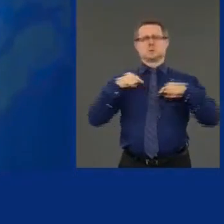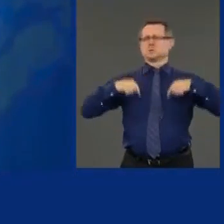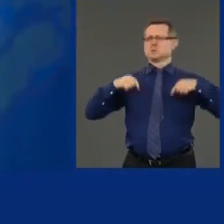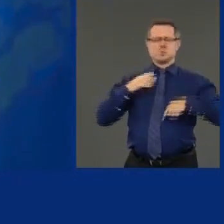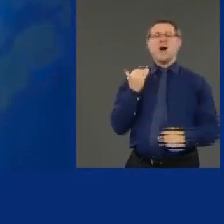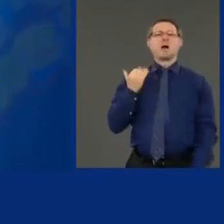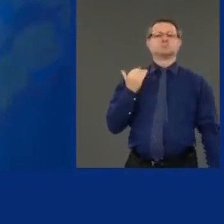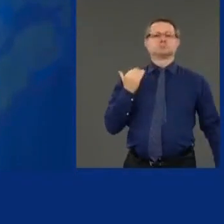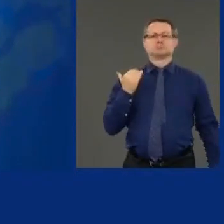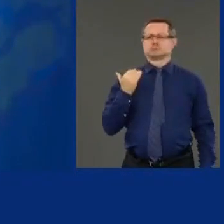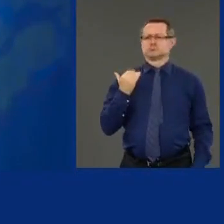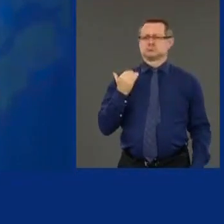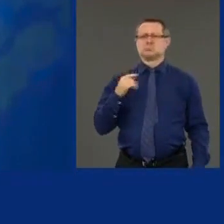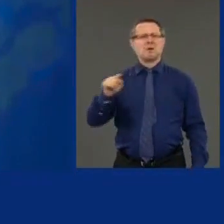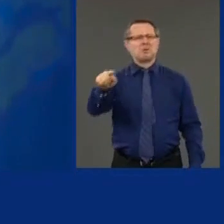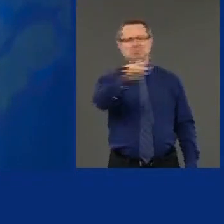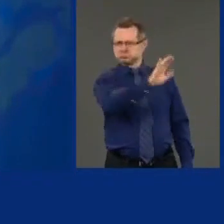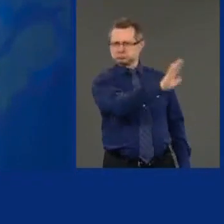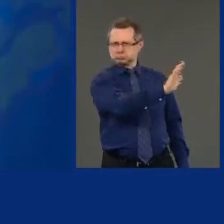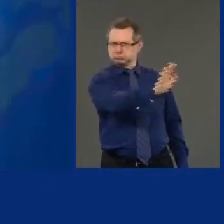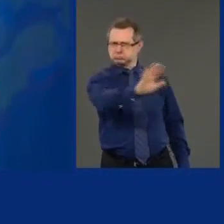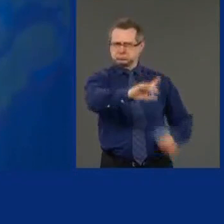15 other states have the same law?